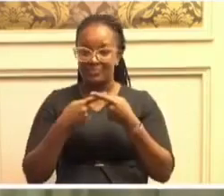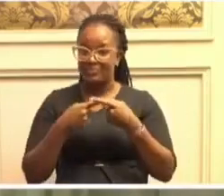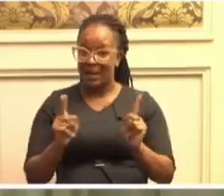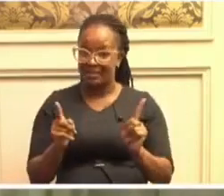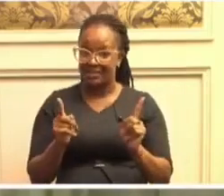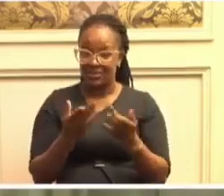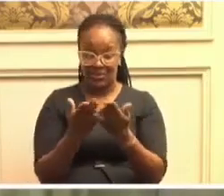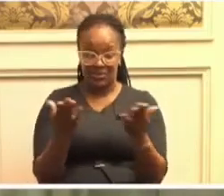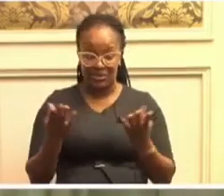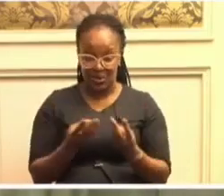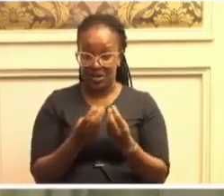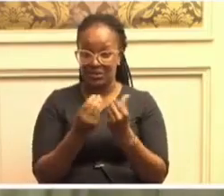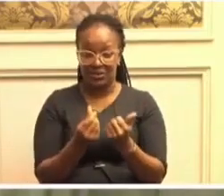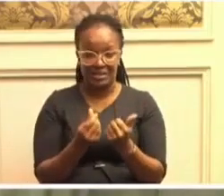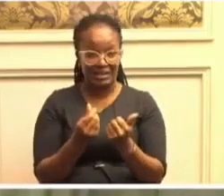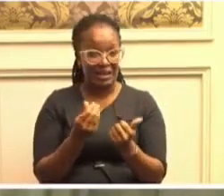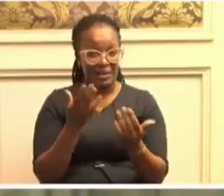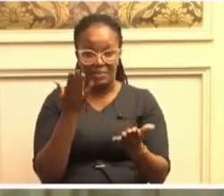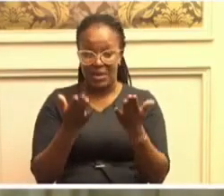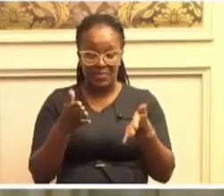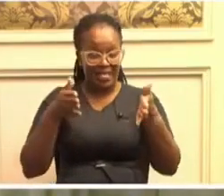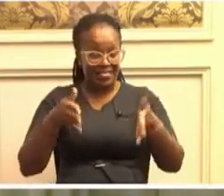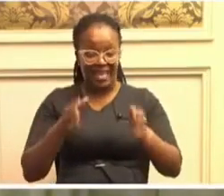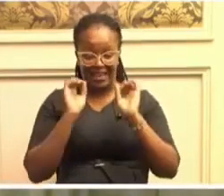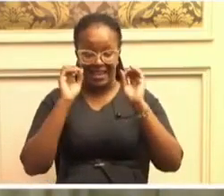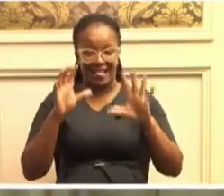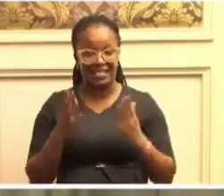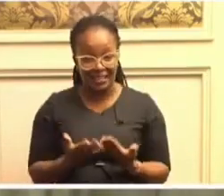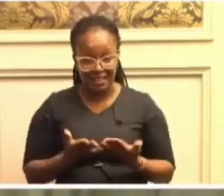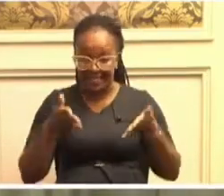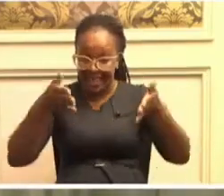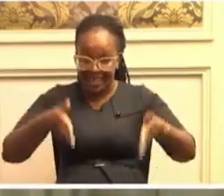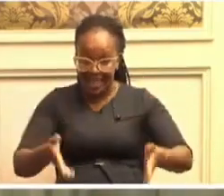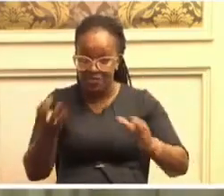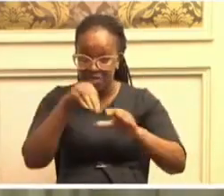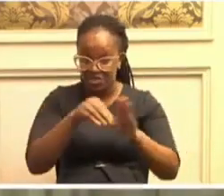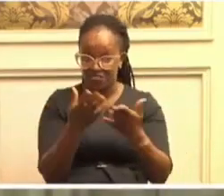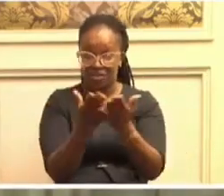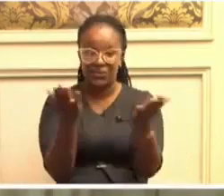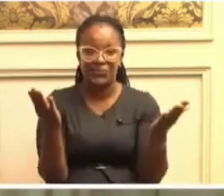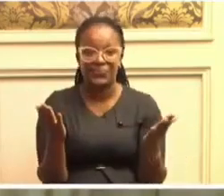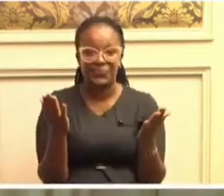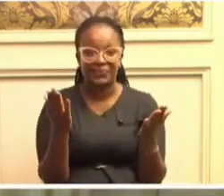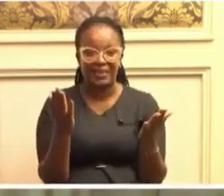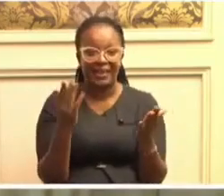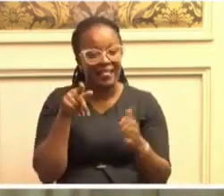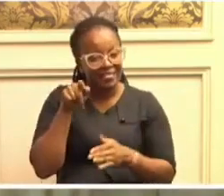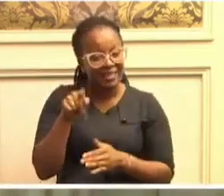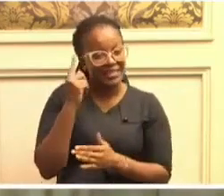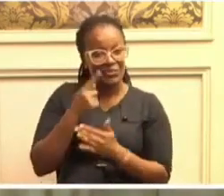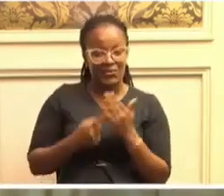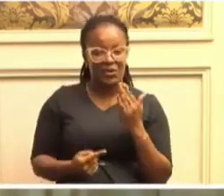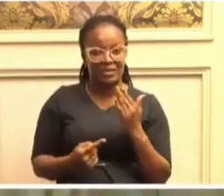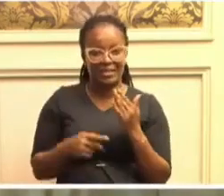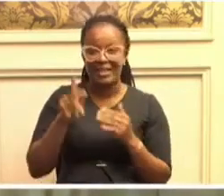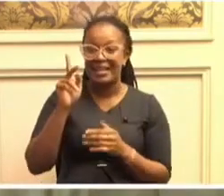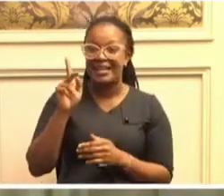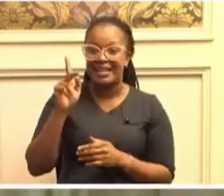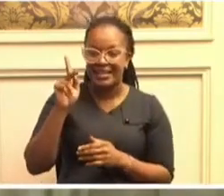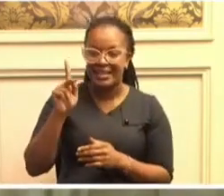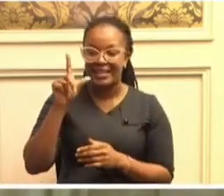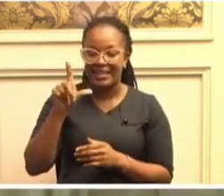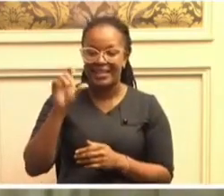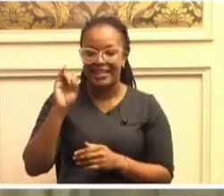solutions may not be there. They are here in your Middle East. And this is what Krigler said in